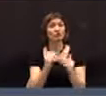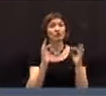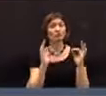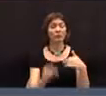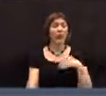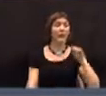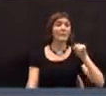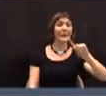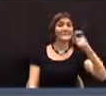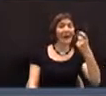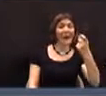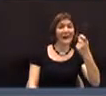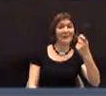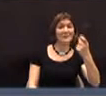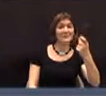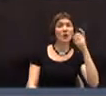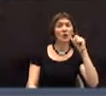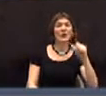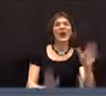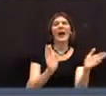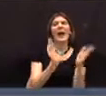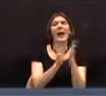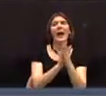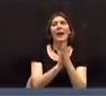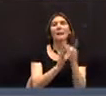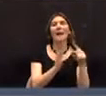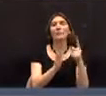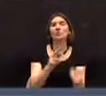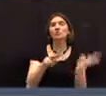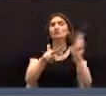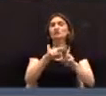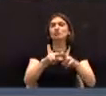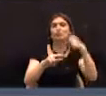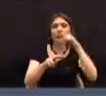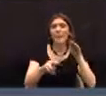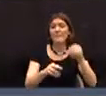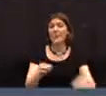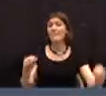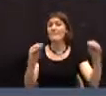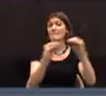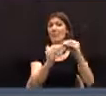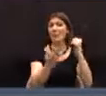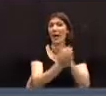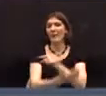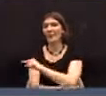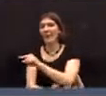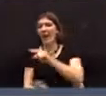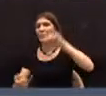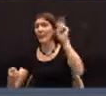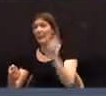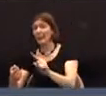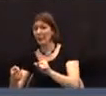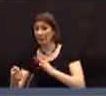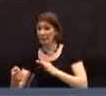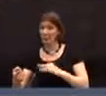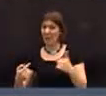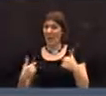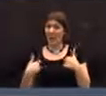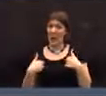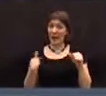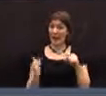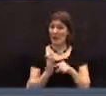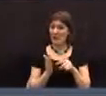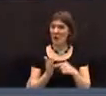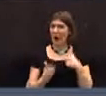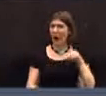when you pay your property taxes to elect to have a 1% increase that you, that those who do have the means can elect to